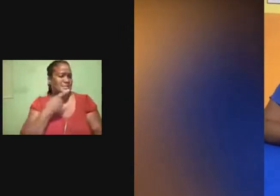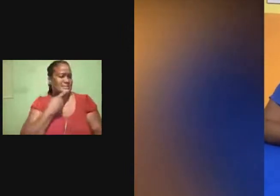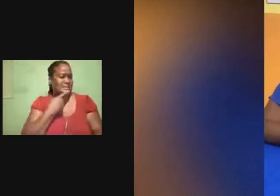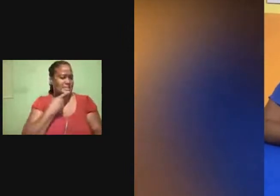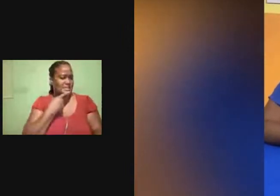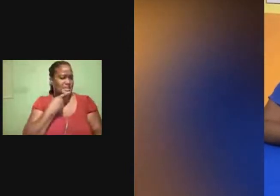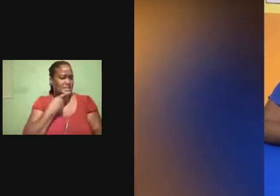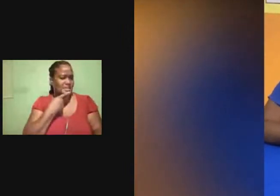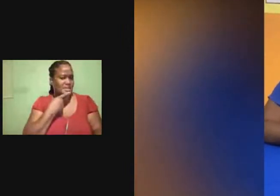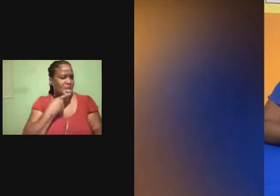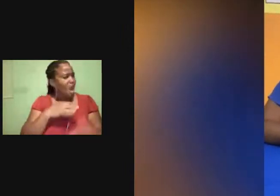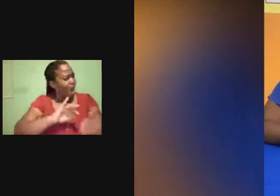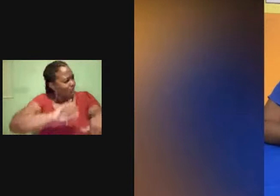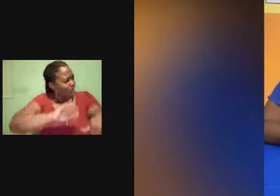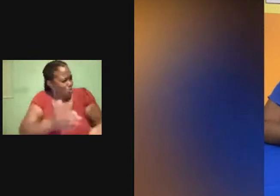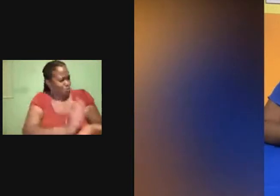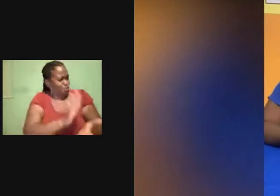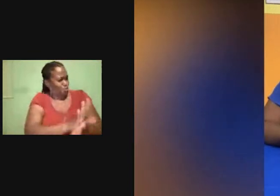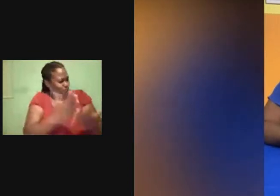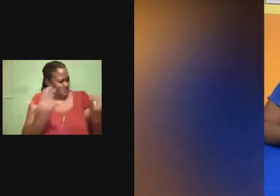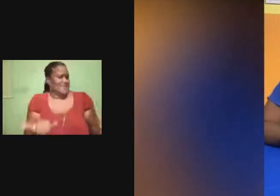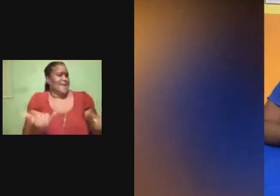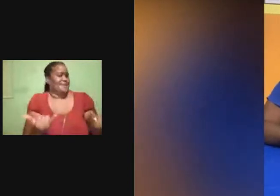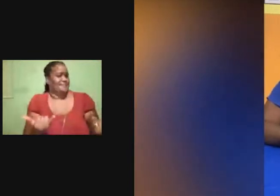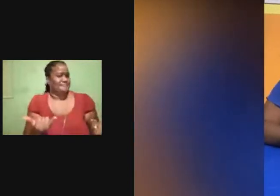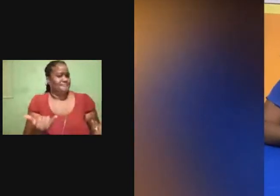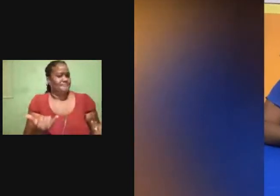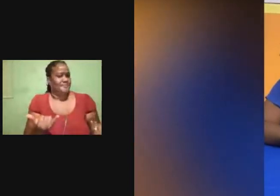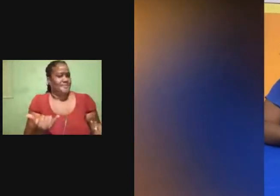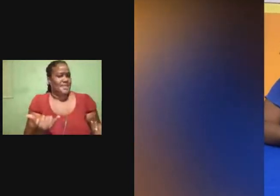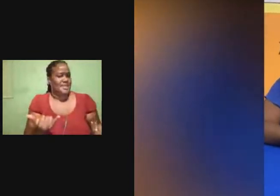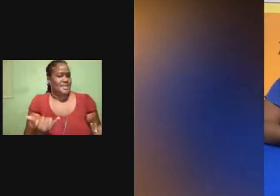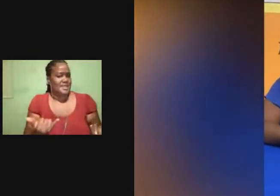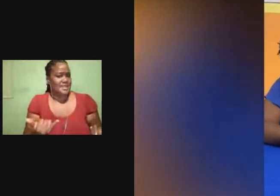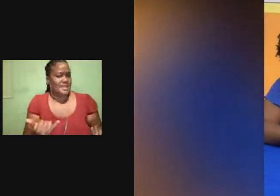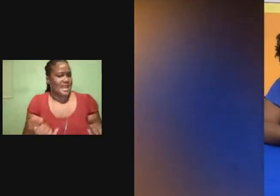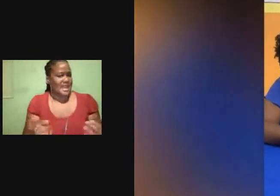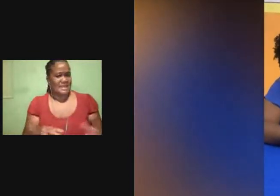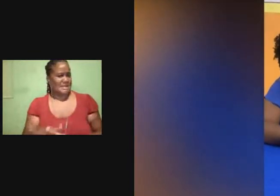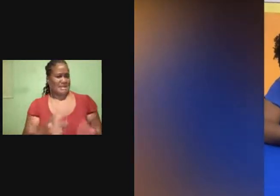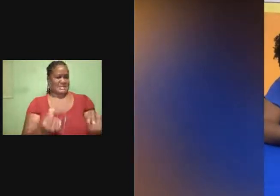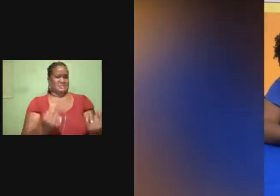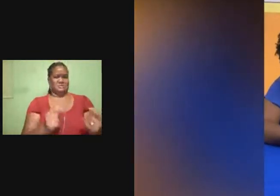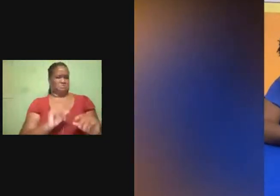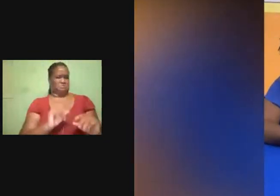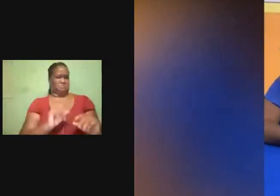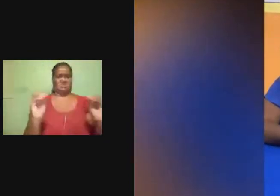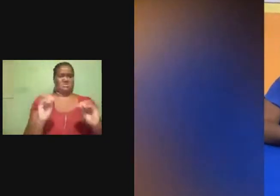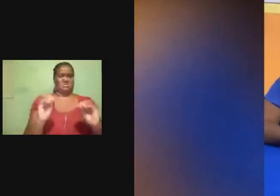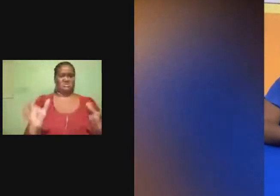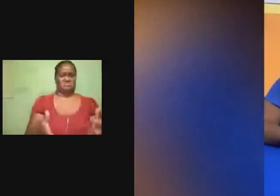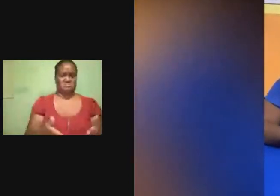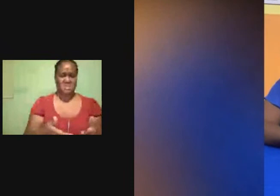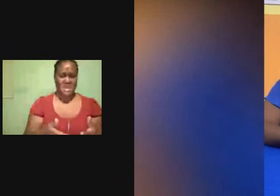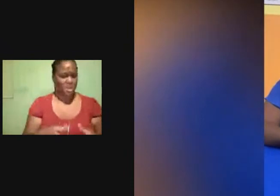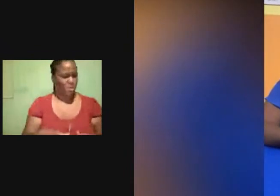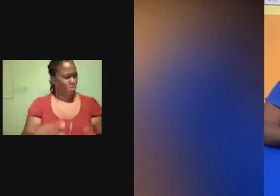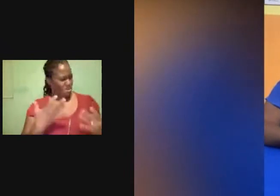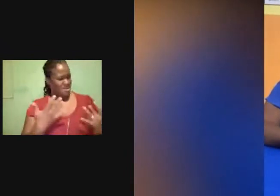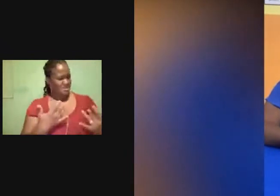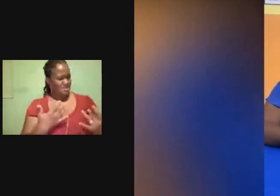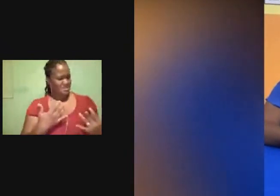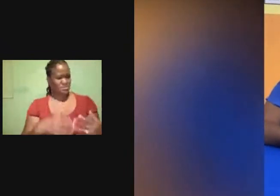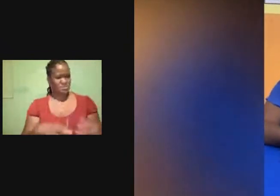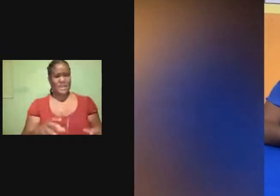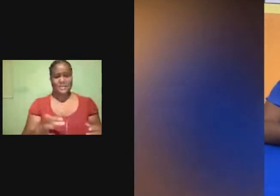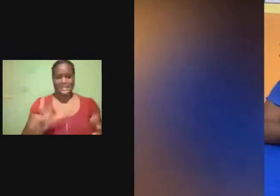I get to nothing. A normal neurotypical child would say, Mommy, school is OK. We jumped over the tables. We